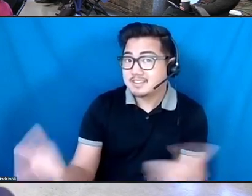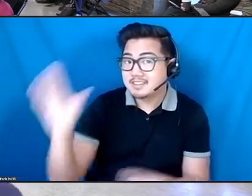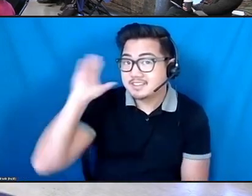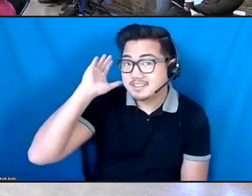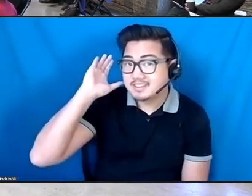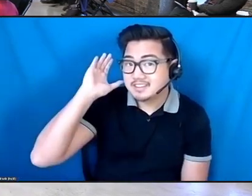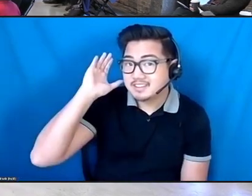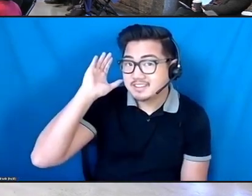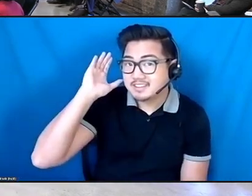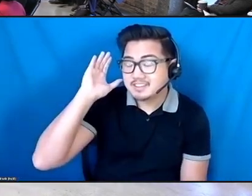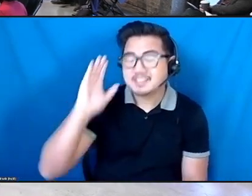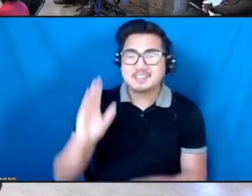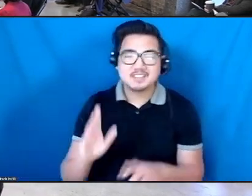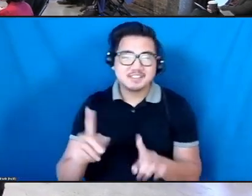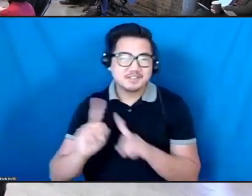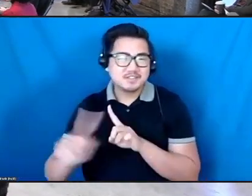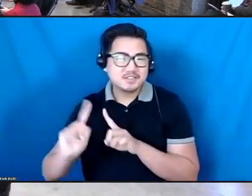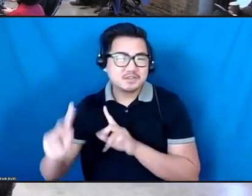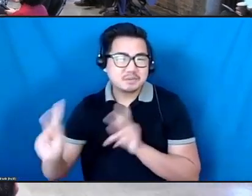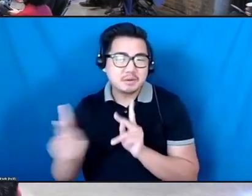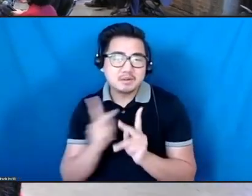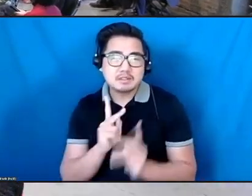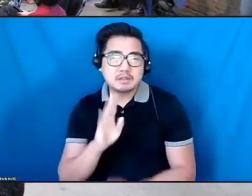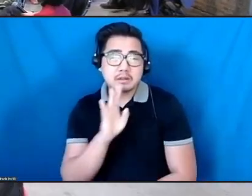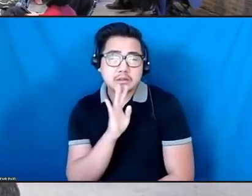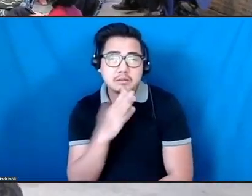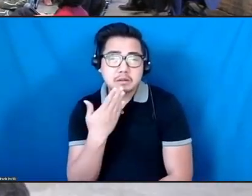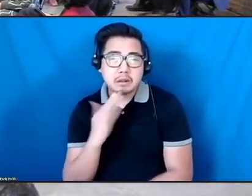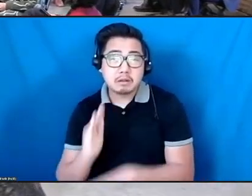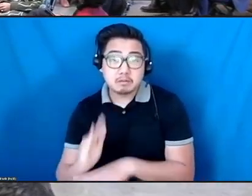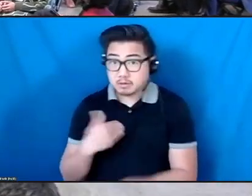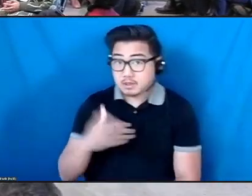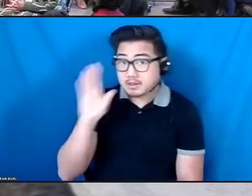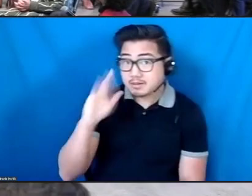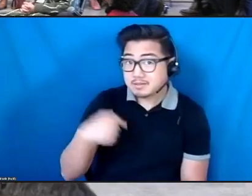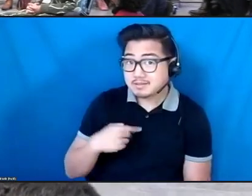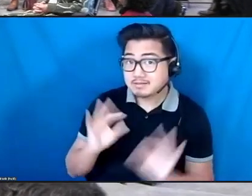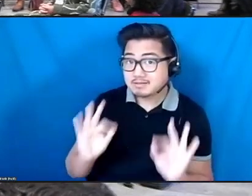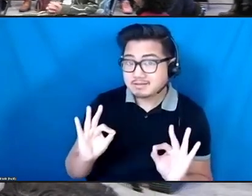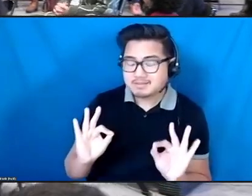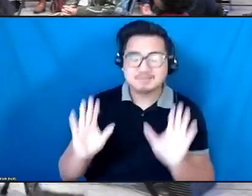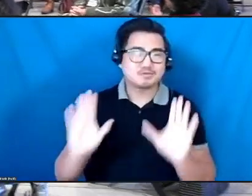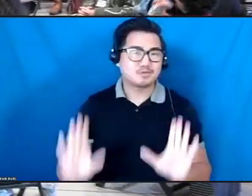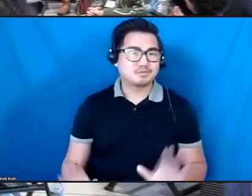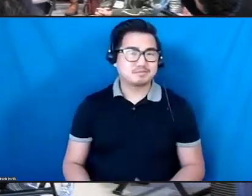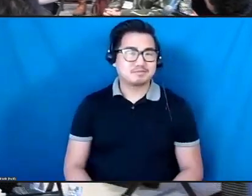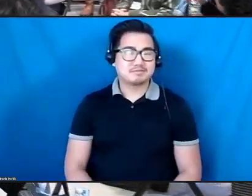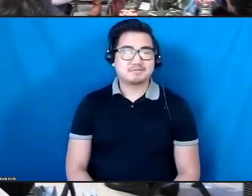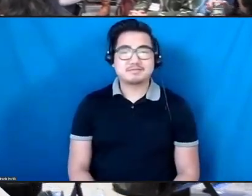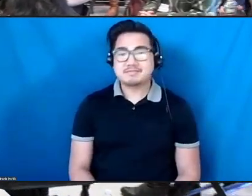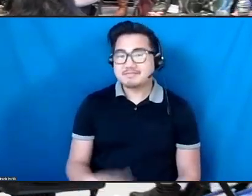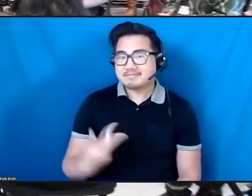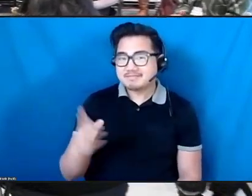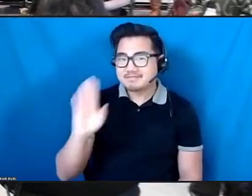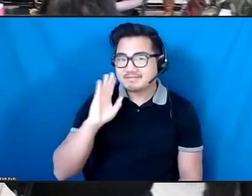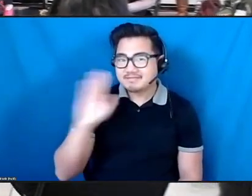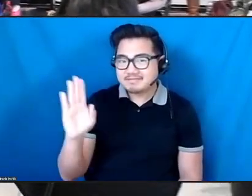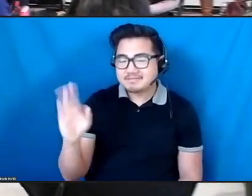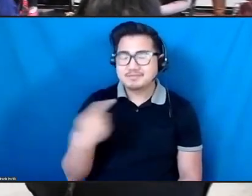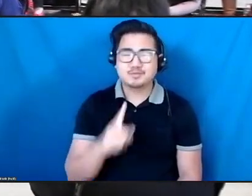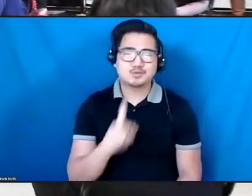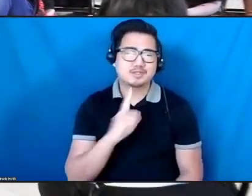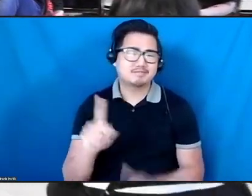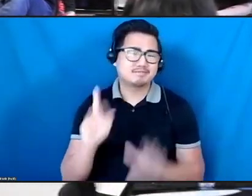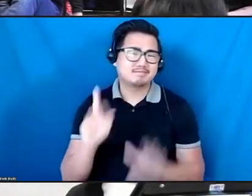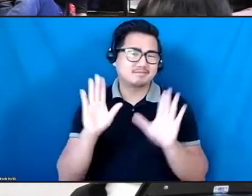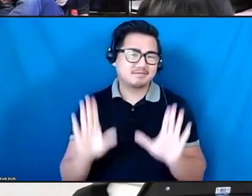Can you hear me? Fantastic. Hi. It's so wonderful to